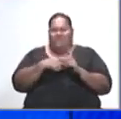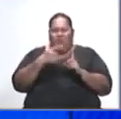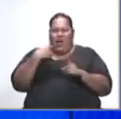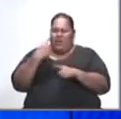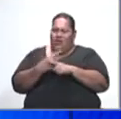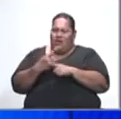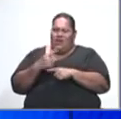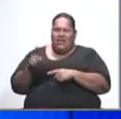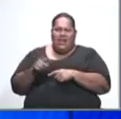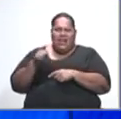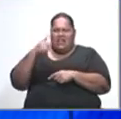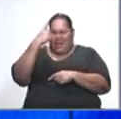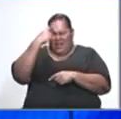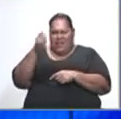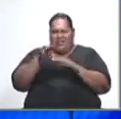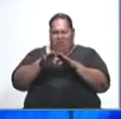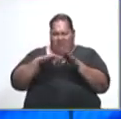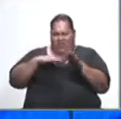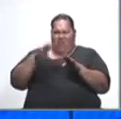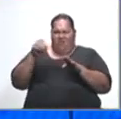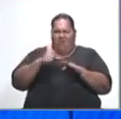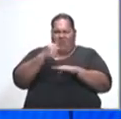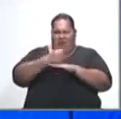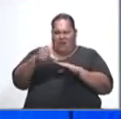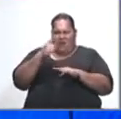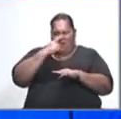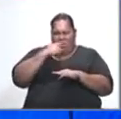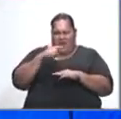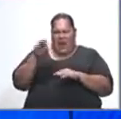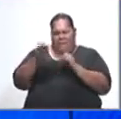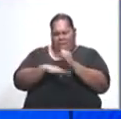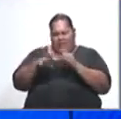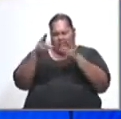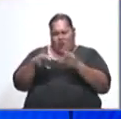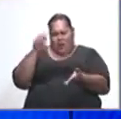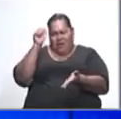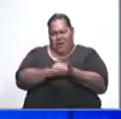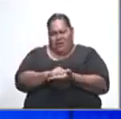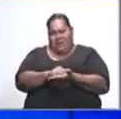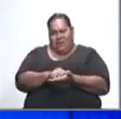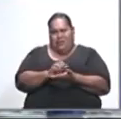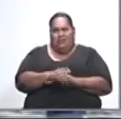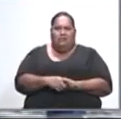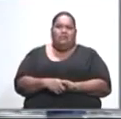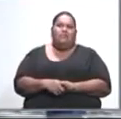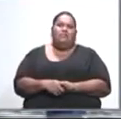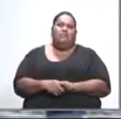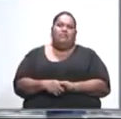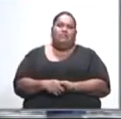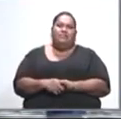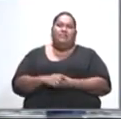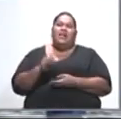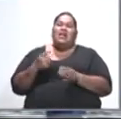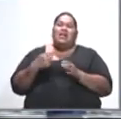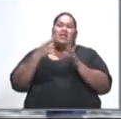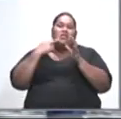a regress from democracy and basic human rights. Jonathan Kumar with the details. In response to